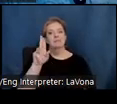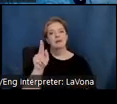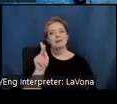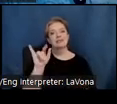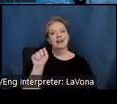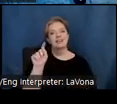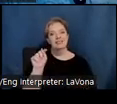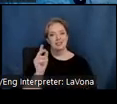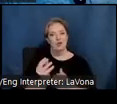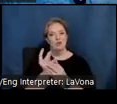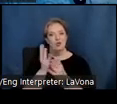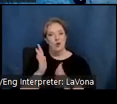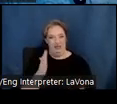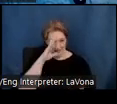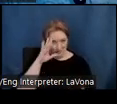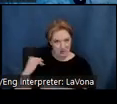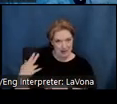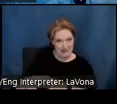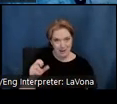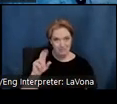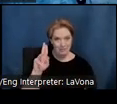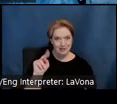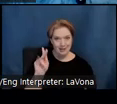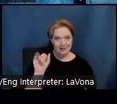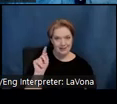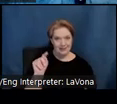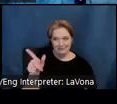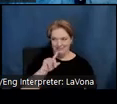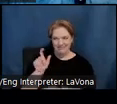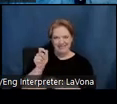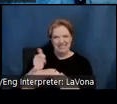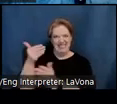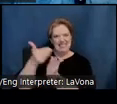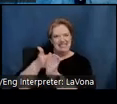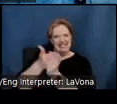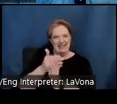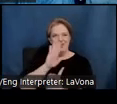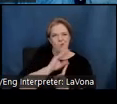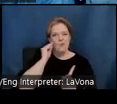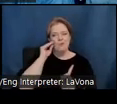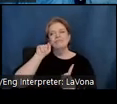been a national brand for more than a century and it was founded near the Malouf home in Claremont, California.